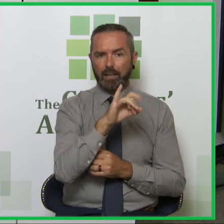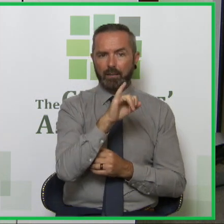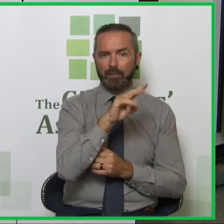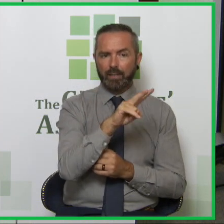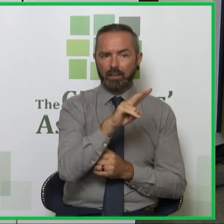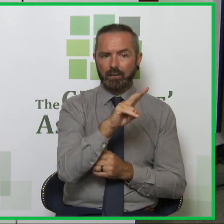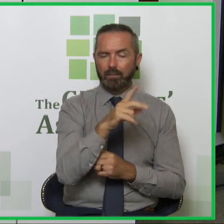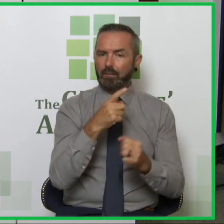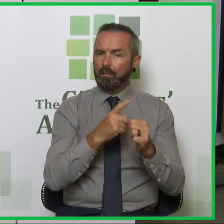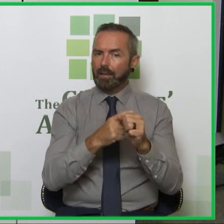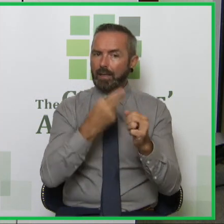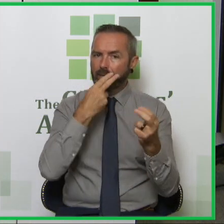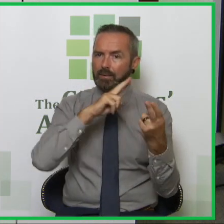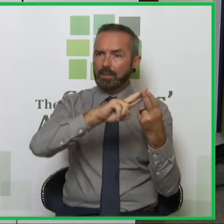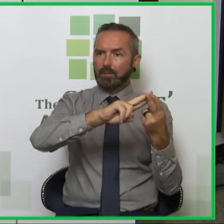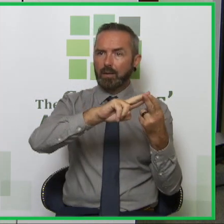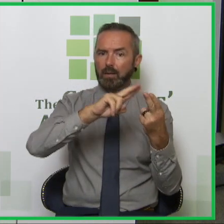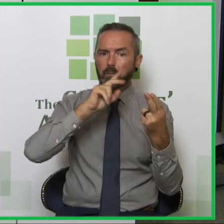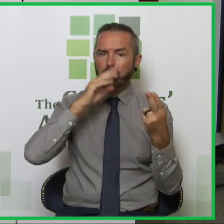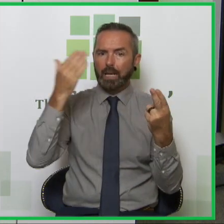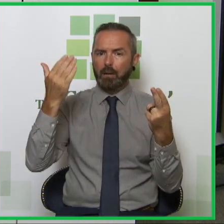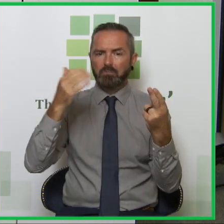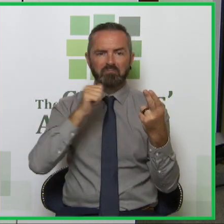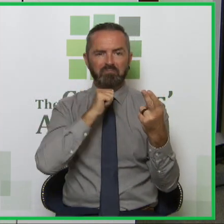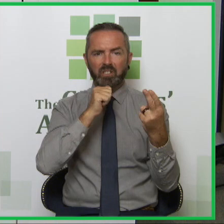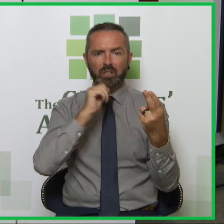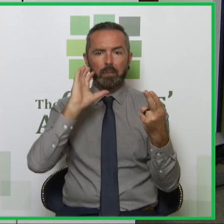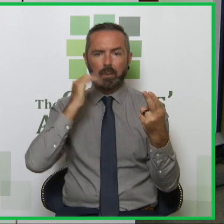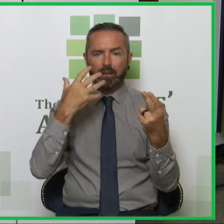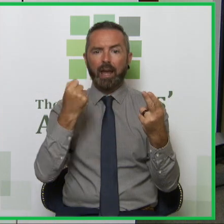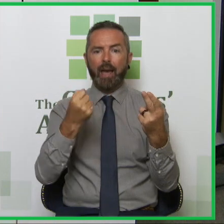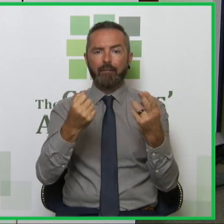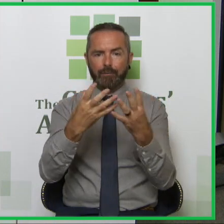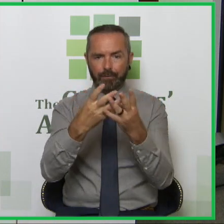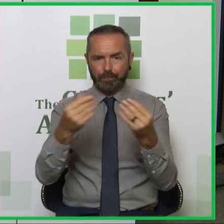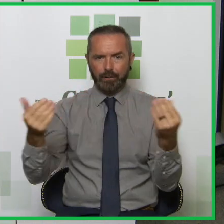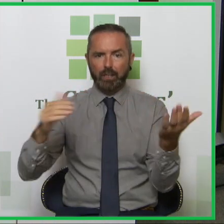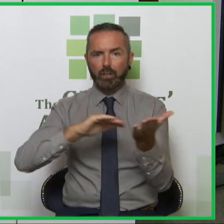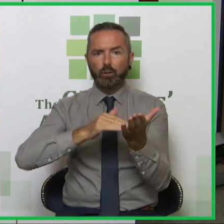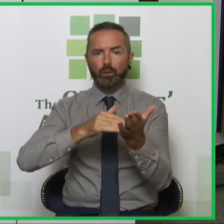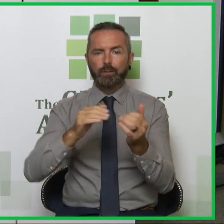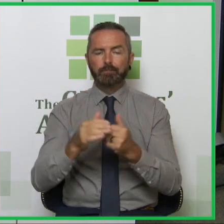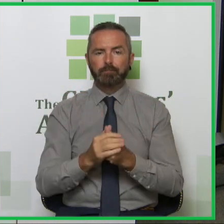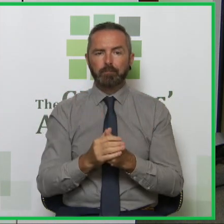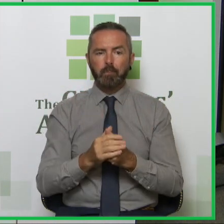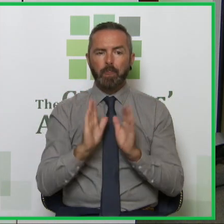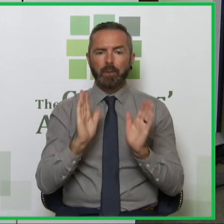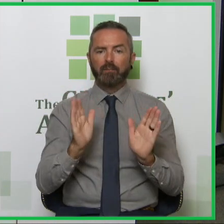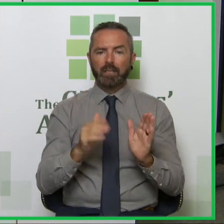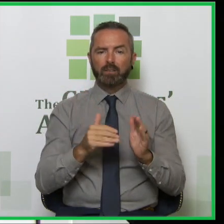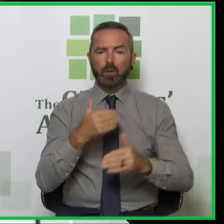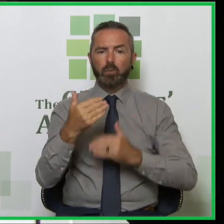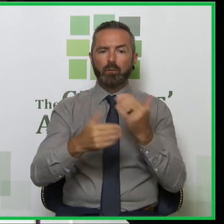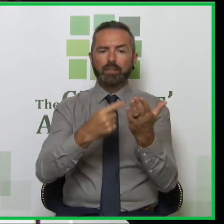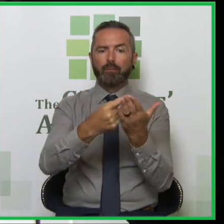Again, that was stigmatised, but not anymore, all right, because we have moved on as a country. We have progressive policy.